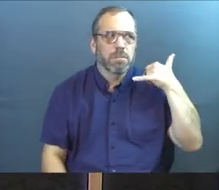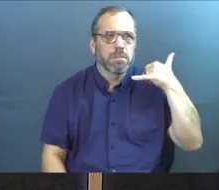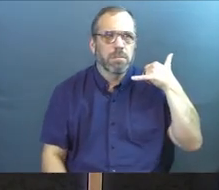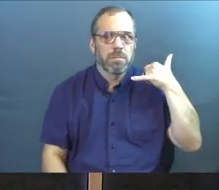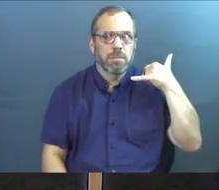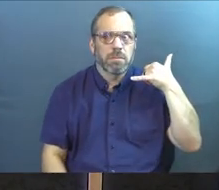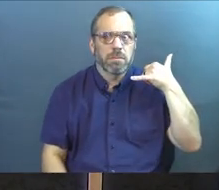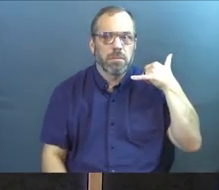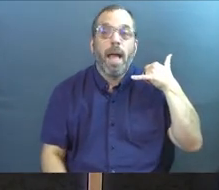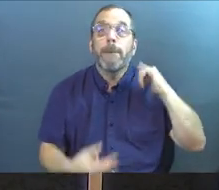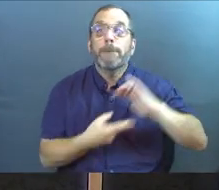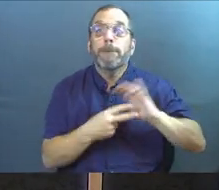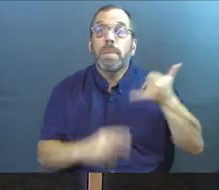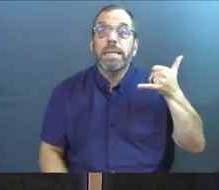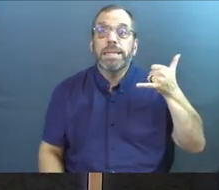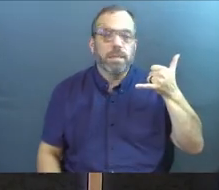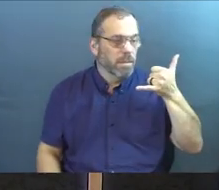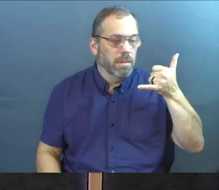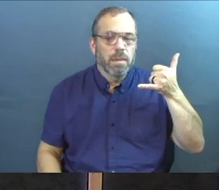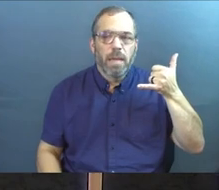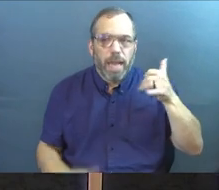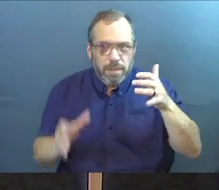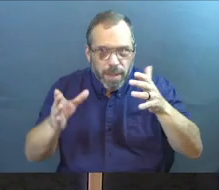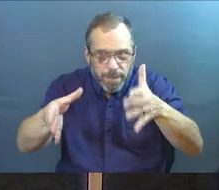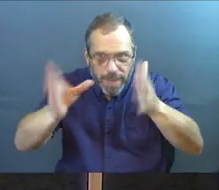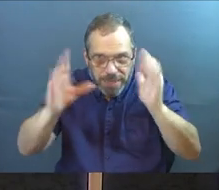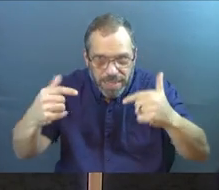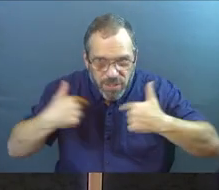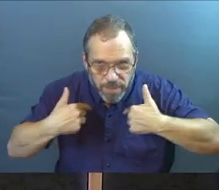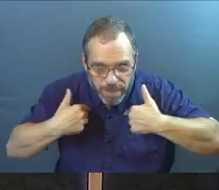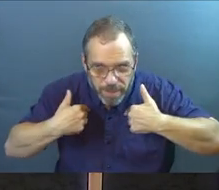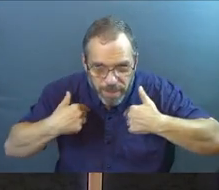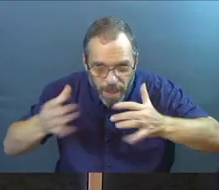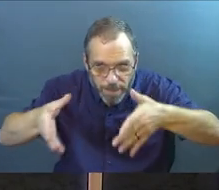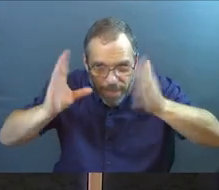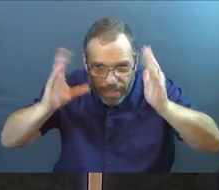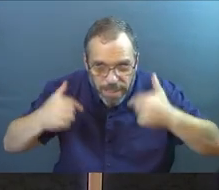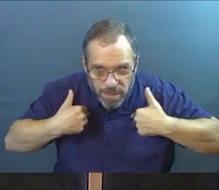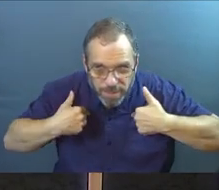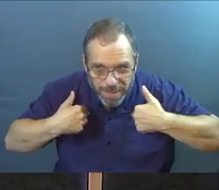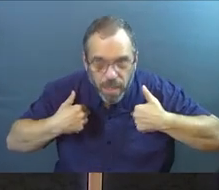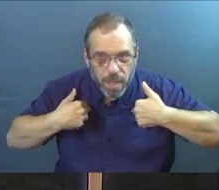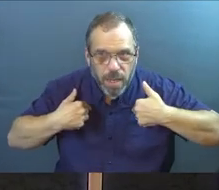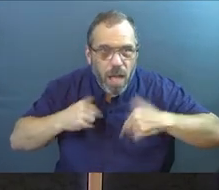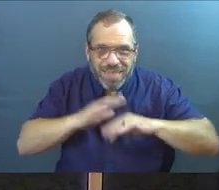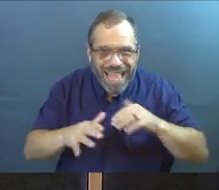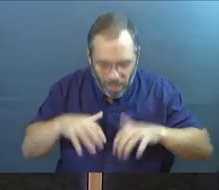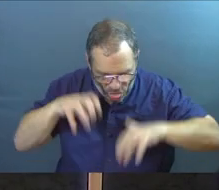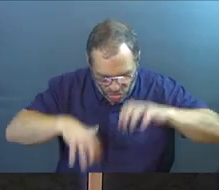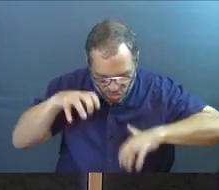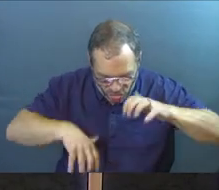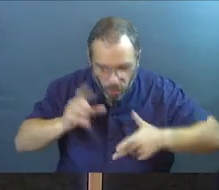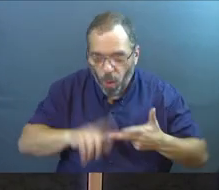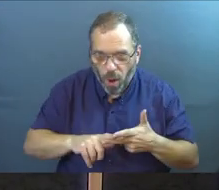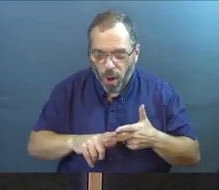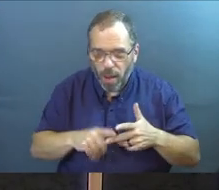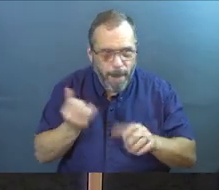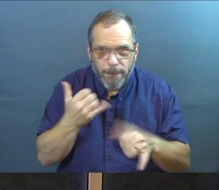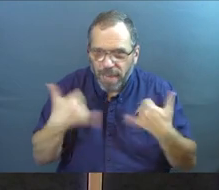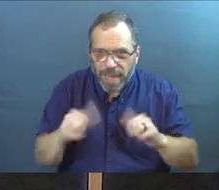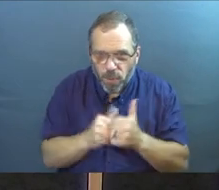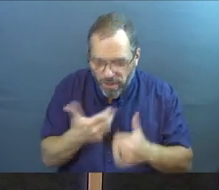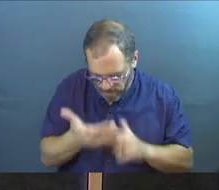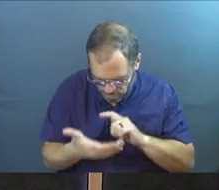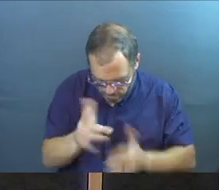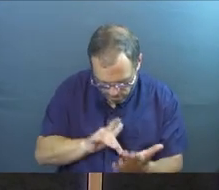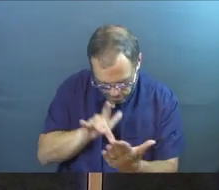And that's code for, I hope you're paying attention to me. That's code for, I hope you're not typing on your keyboard or messing